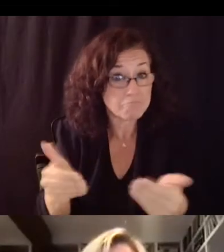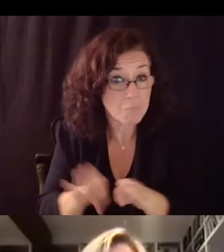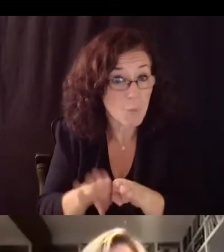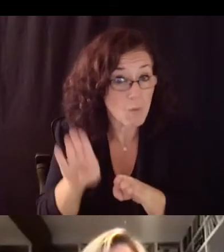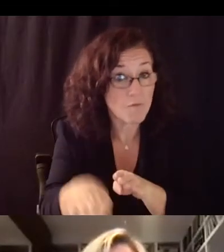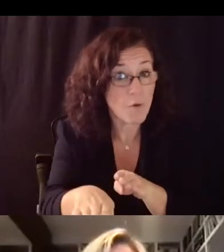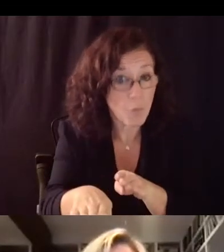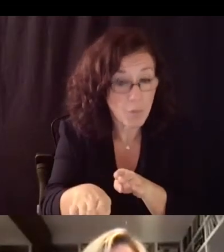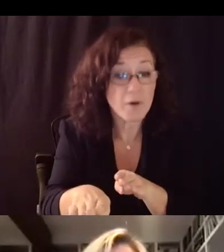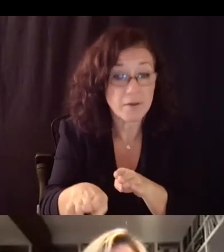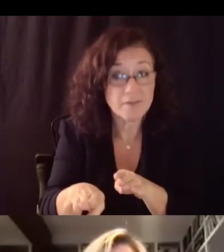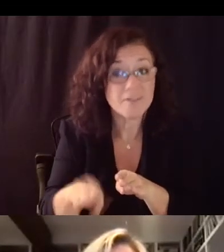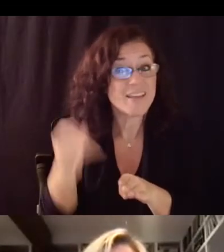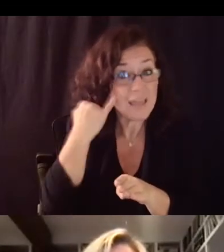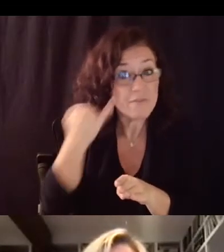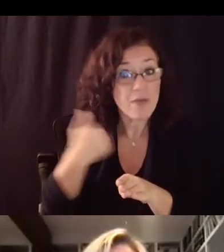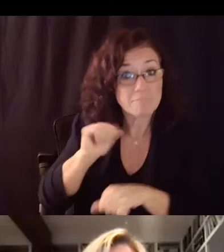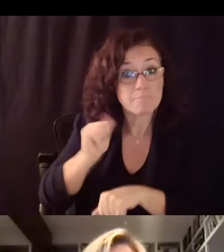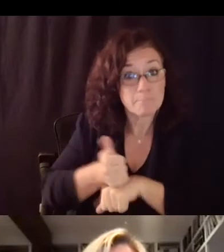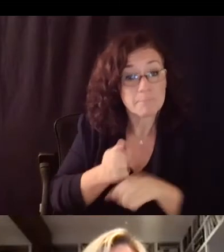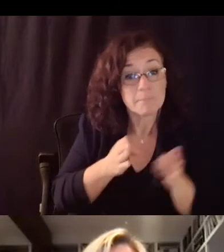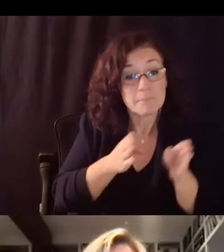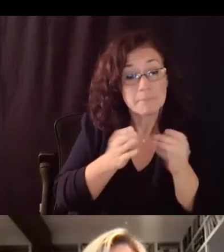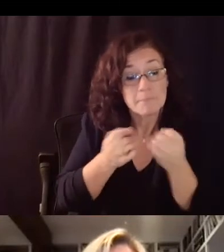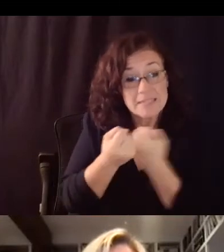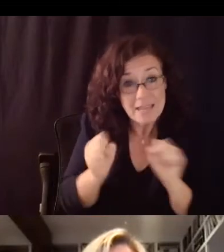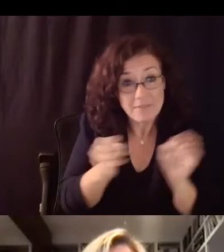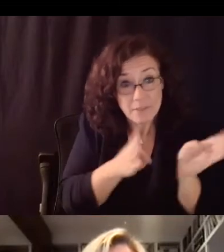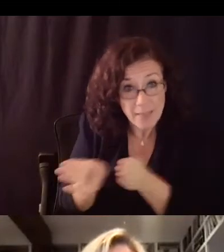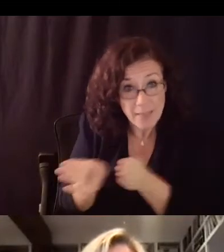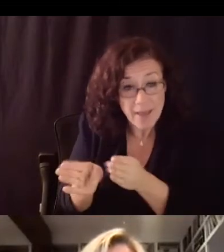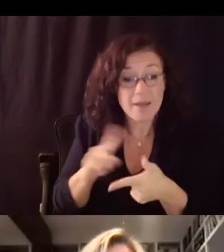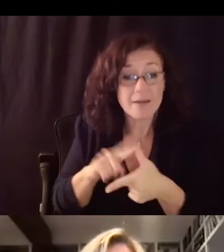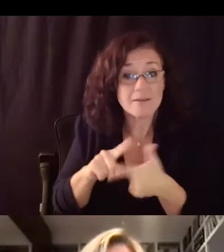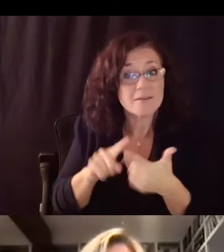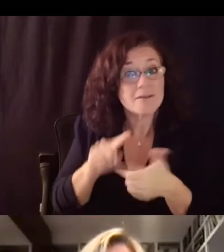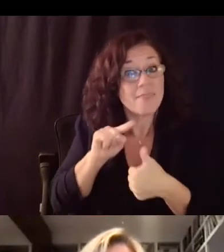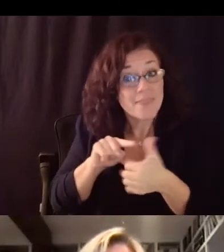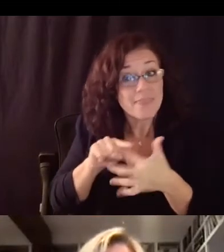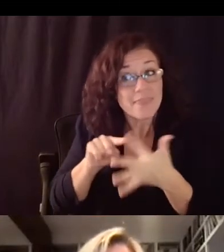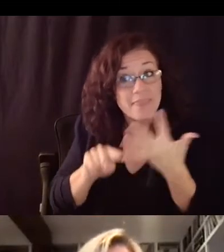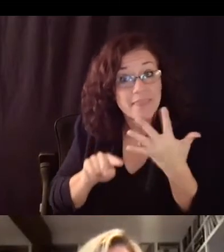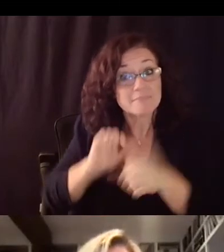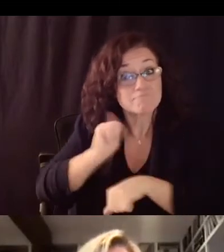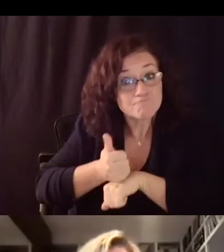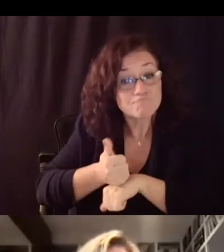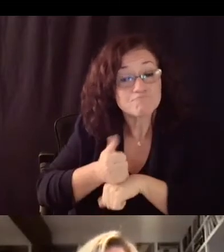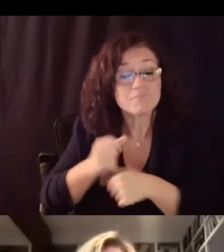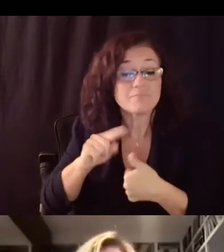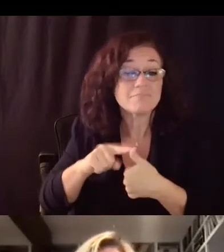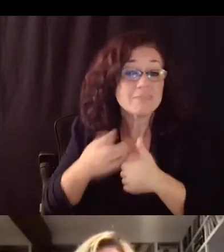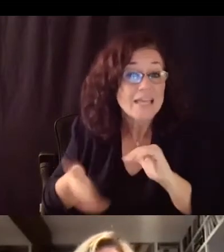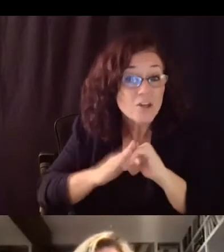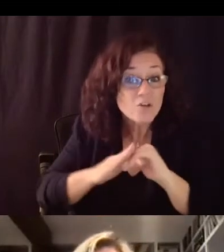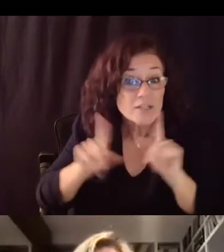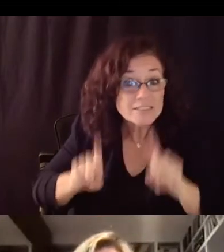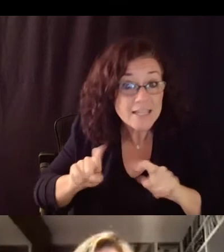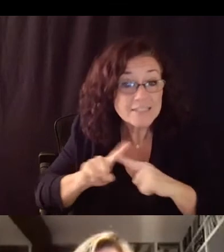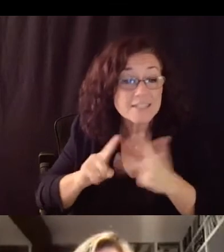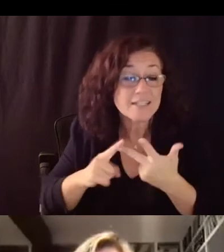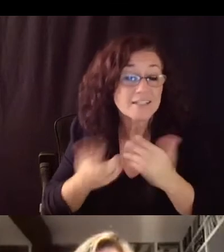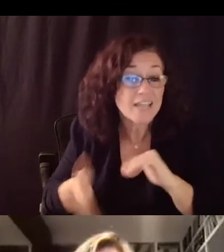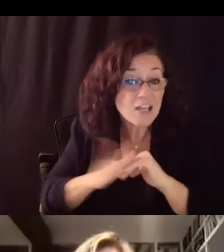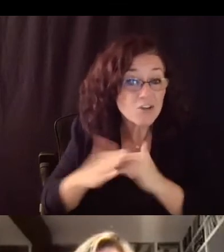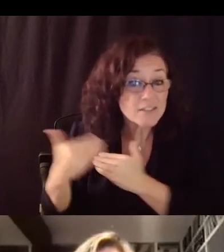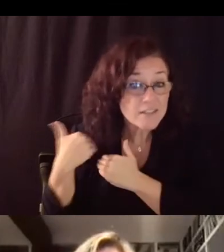having a safety plan about having the things in place that increase testing increased accountability we